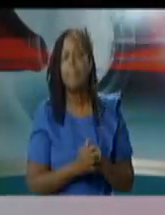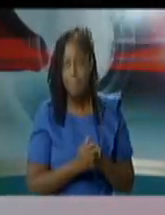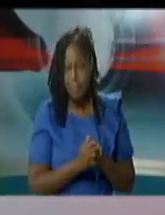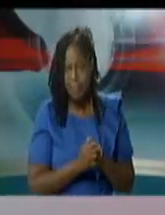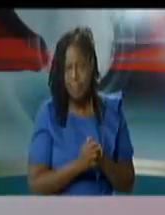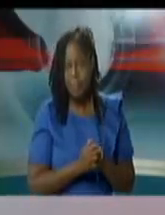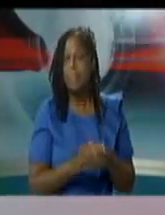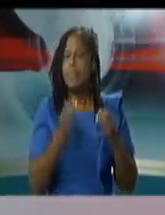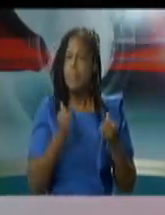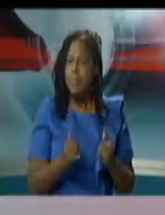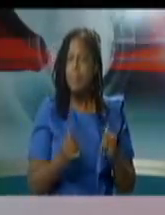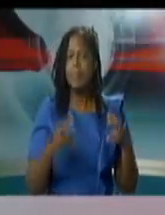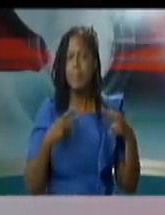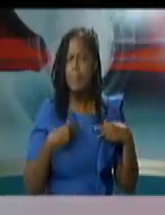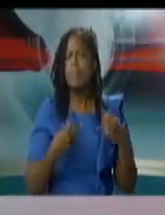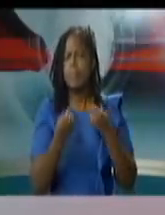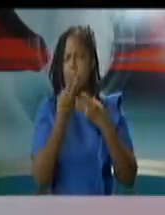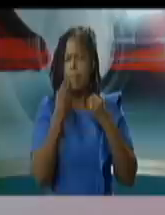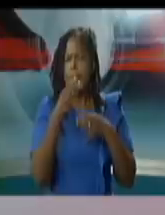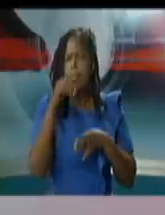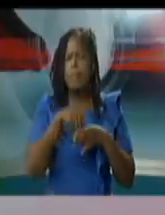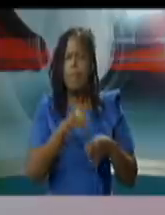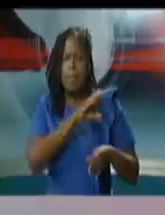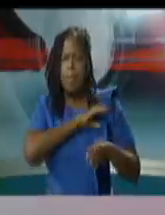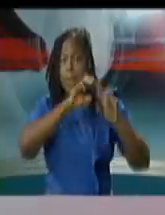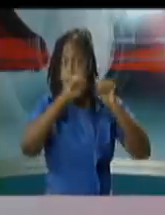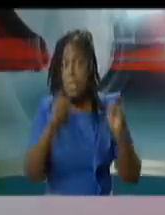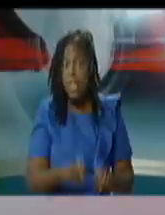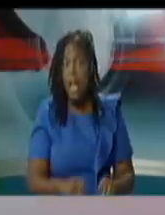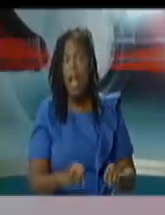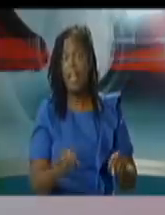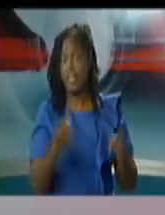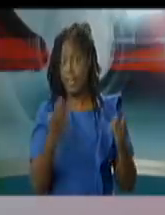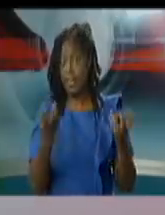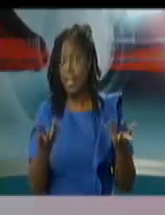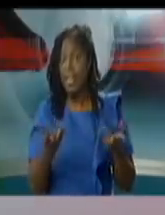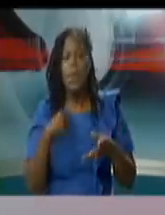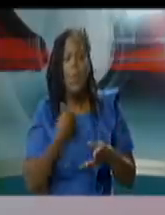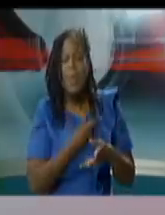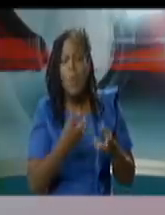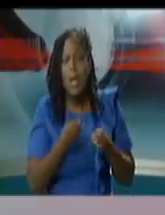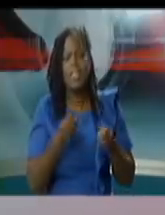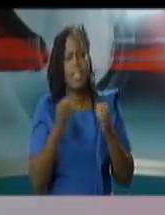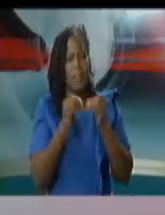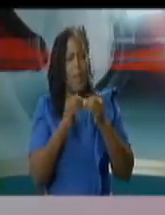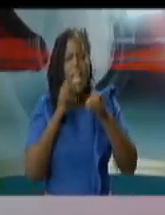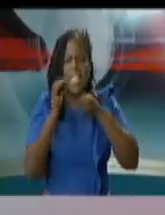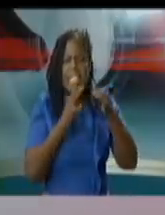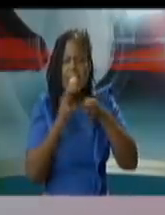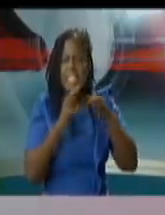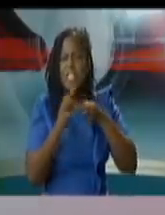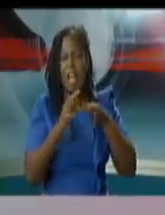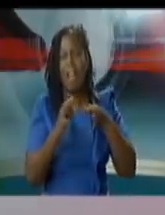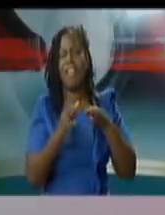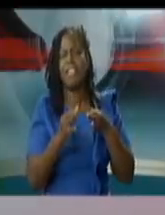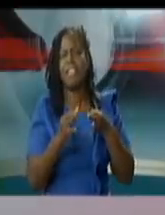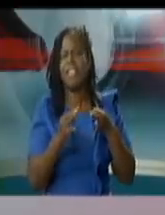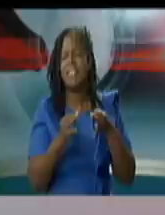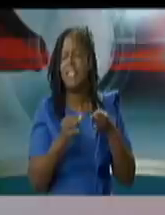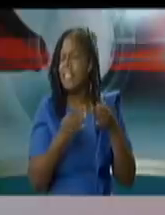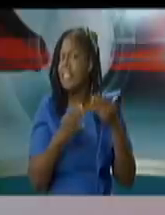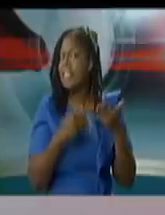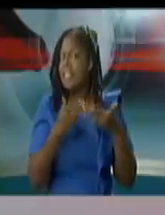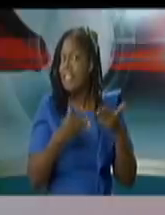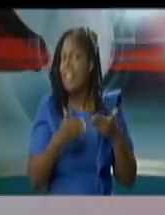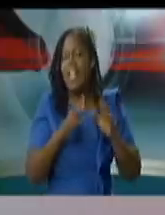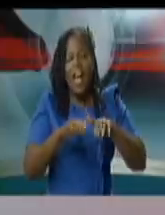technology in any police stations and just some explanation in of um you know those